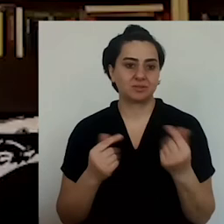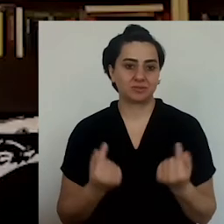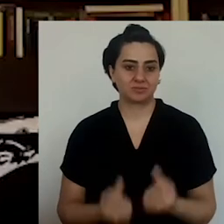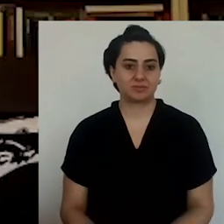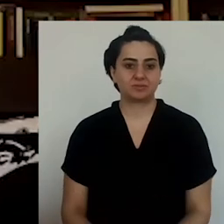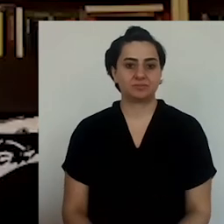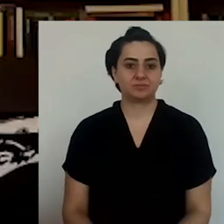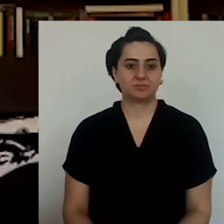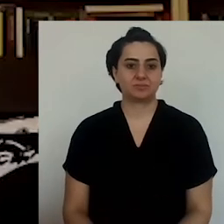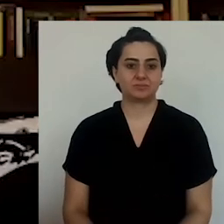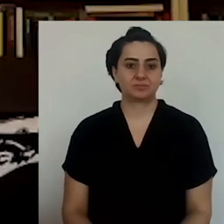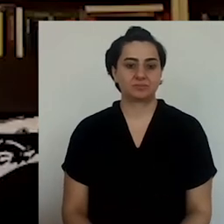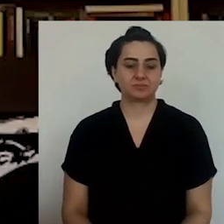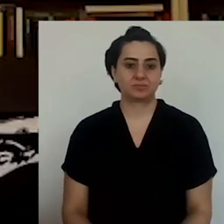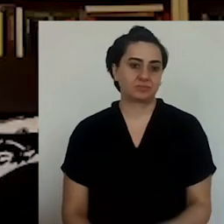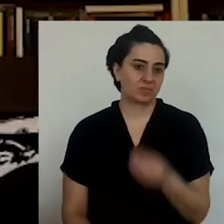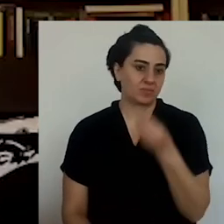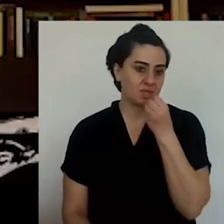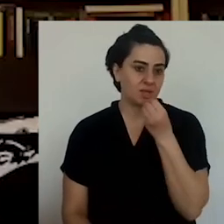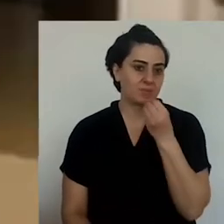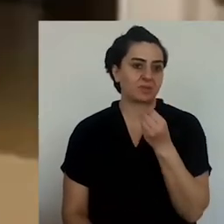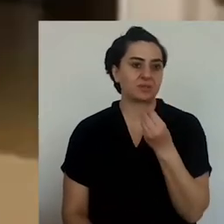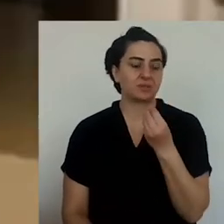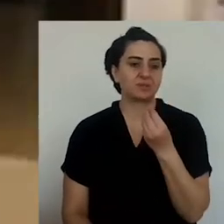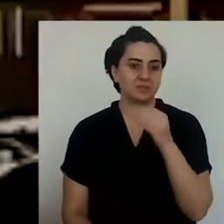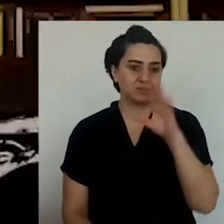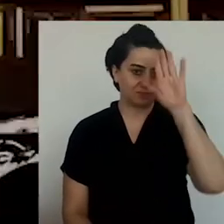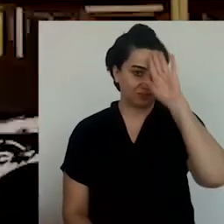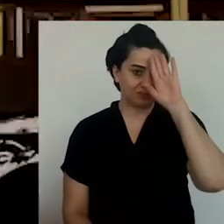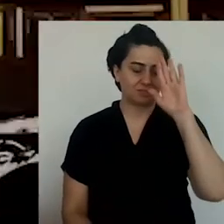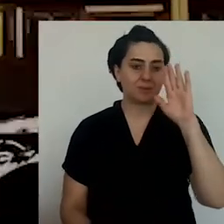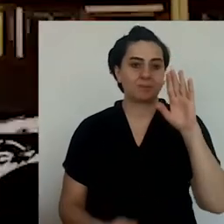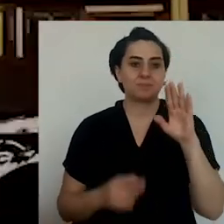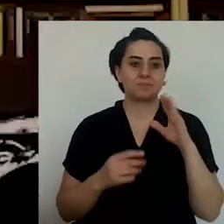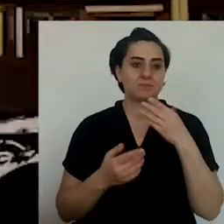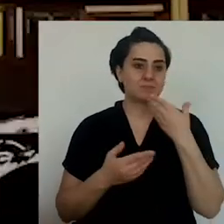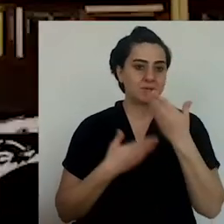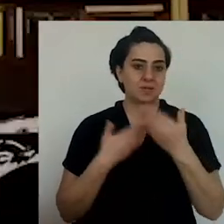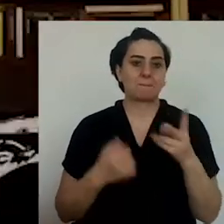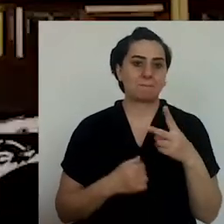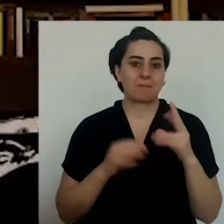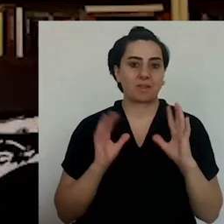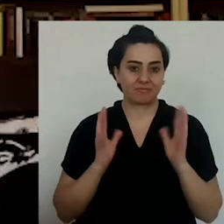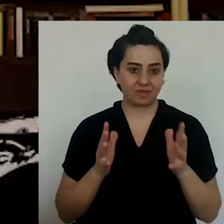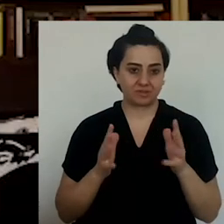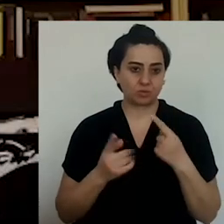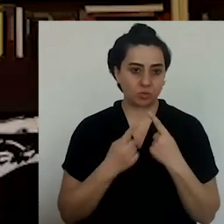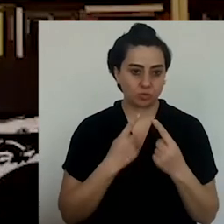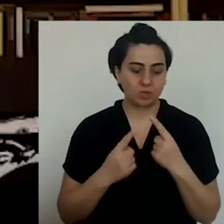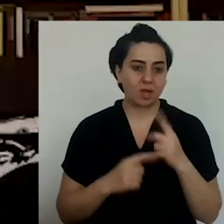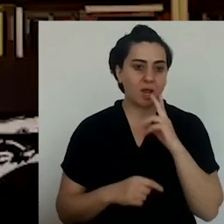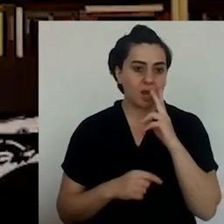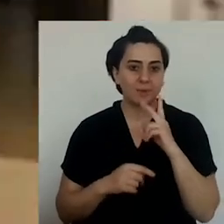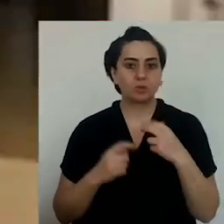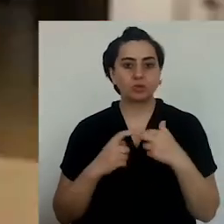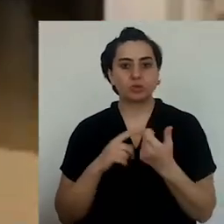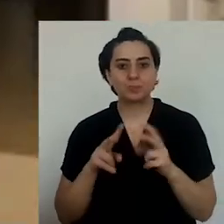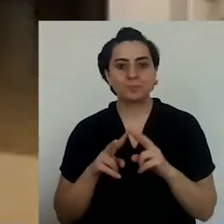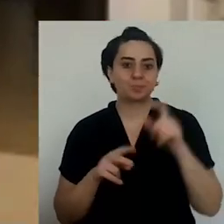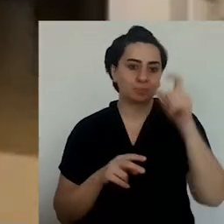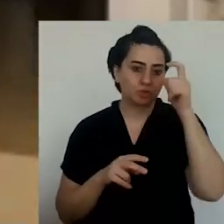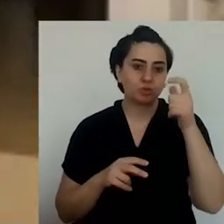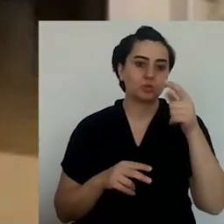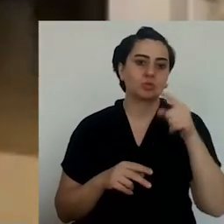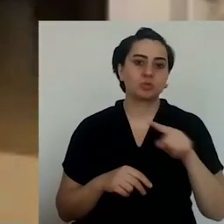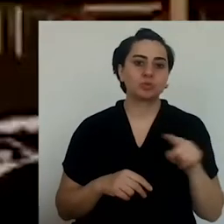Because societies just make, just small touches on the food. If you're talking about Istanbul, for example, you're talking about fish.